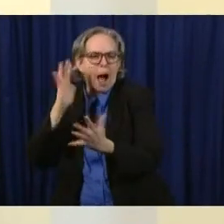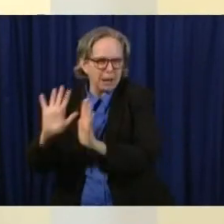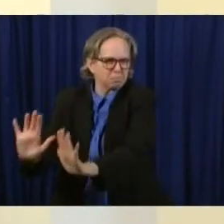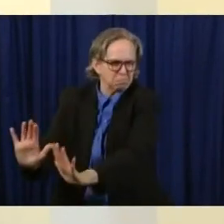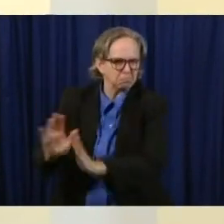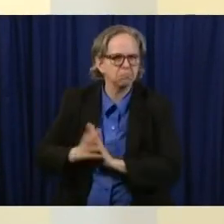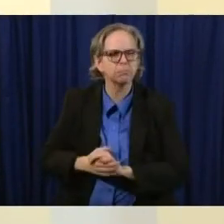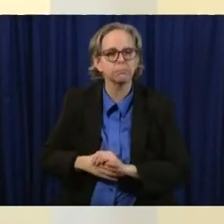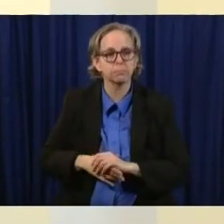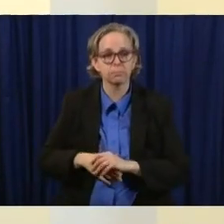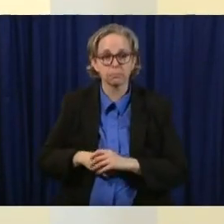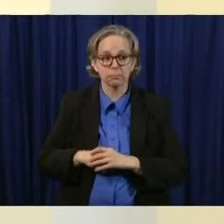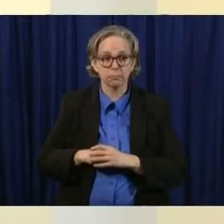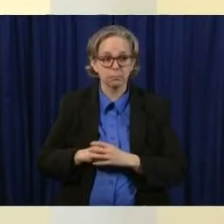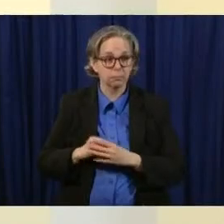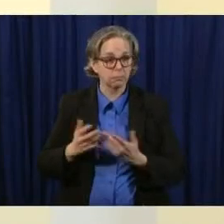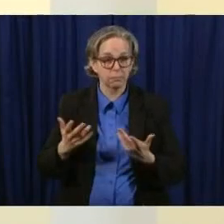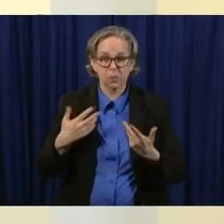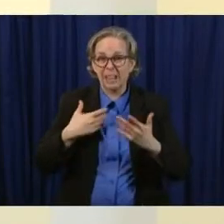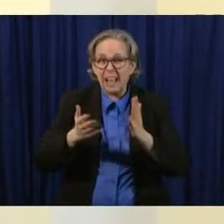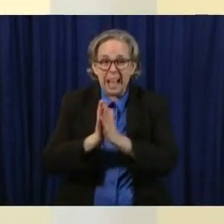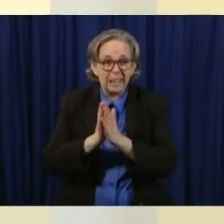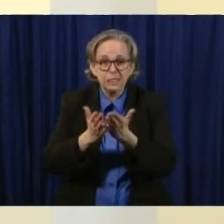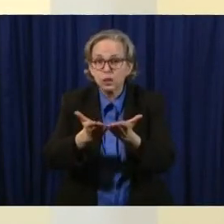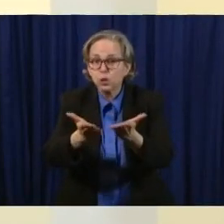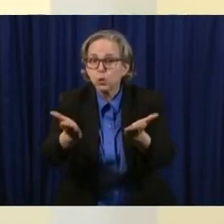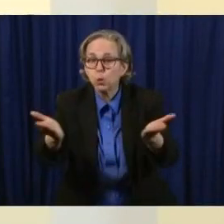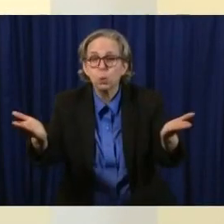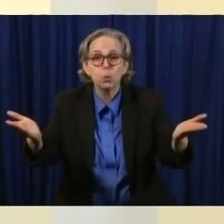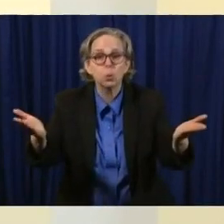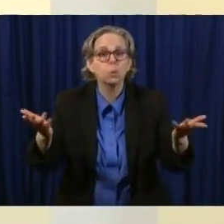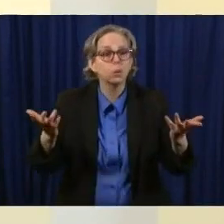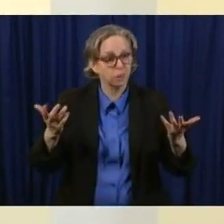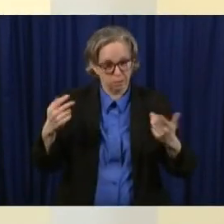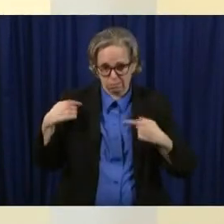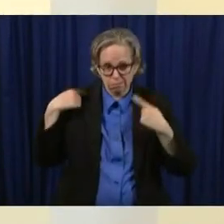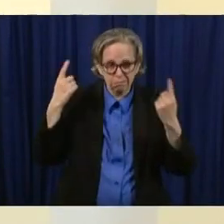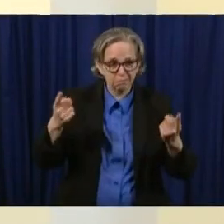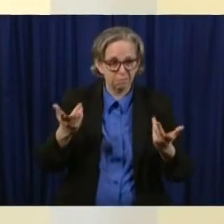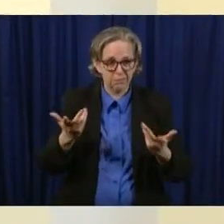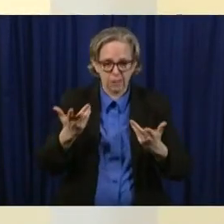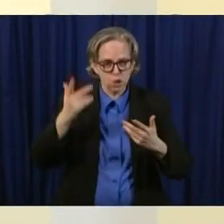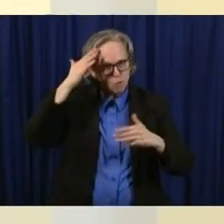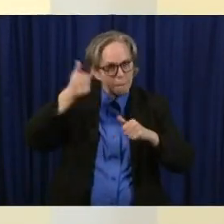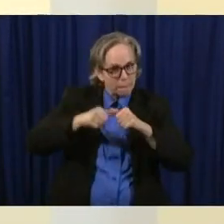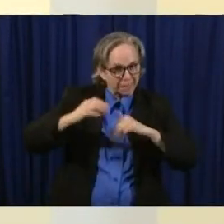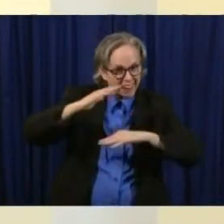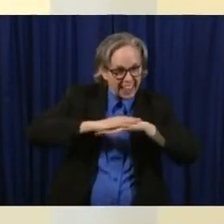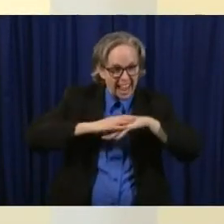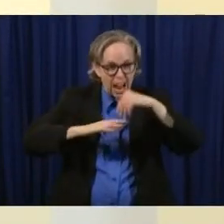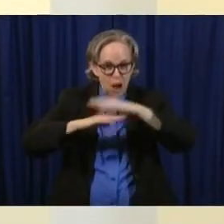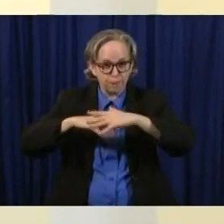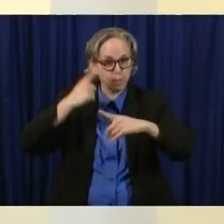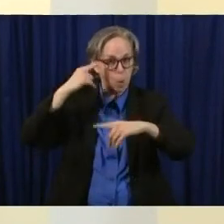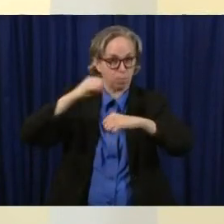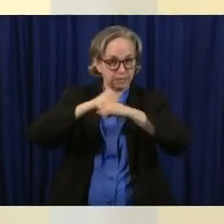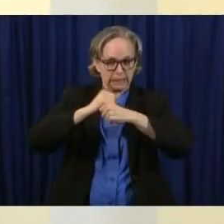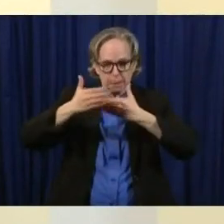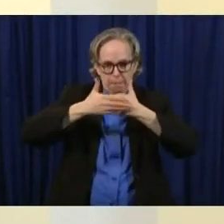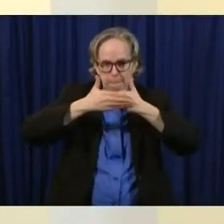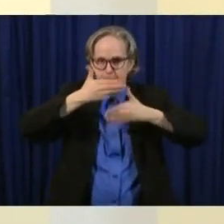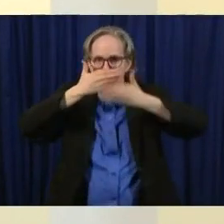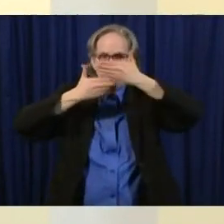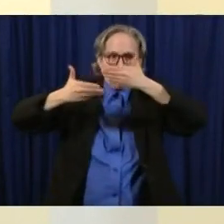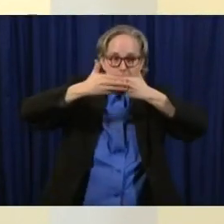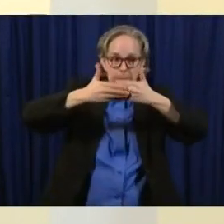you because in the layering of all these defenses we can have collectively we're always aiming at most of us